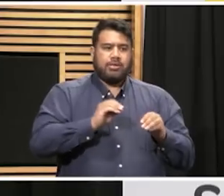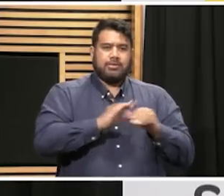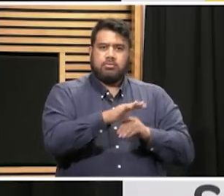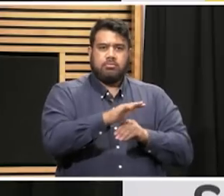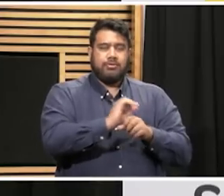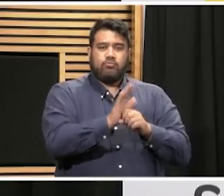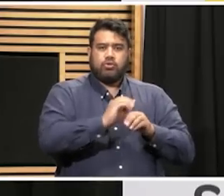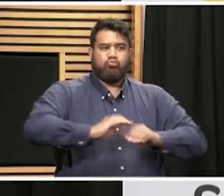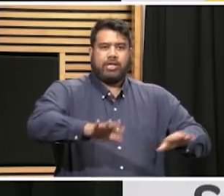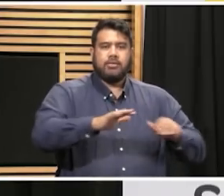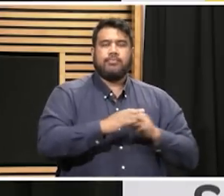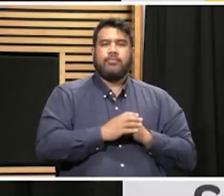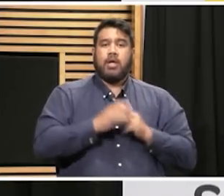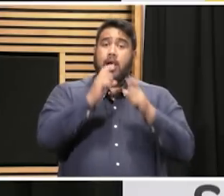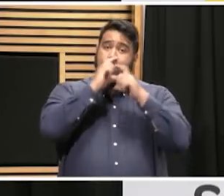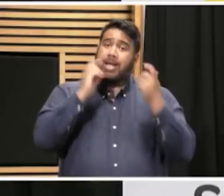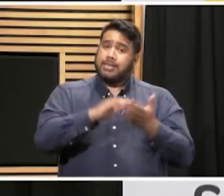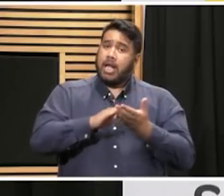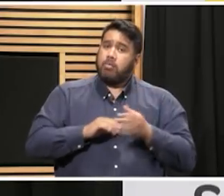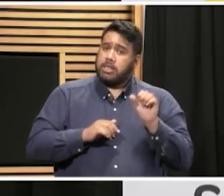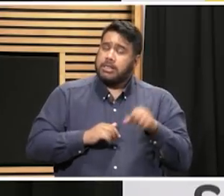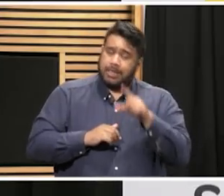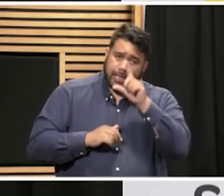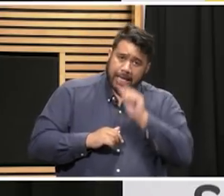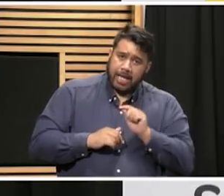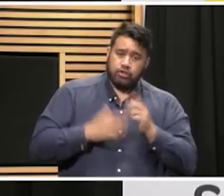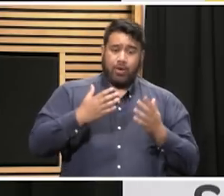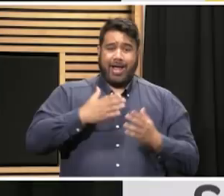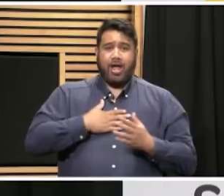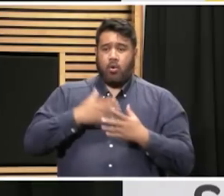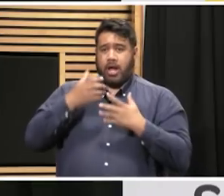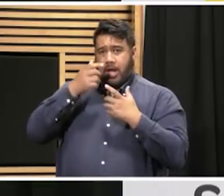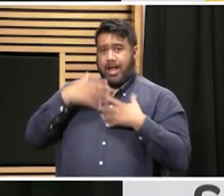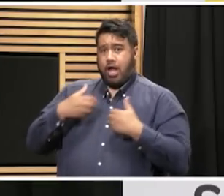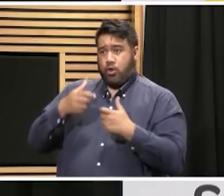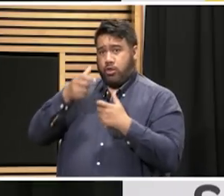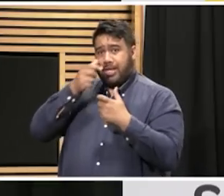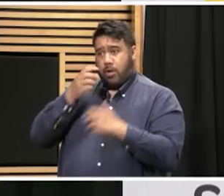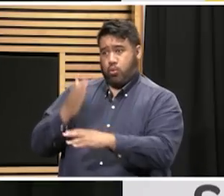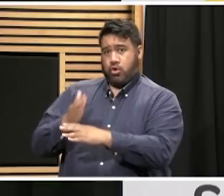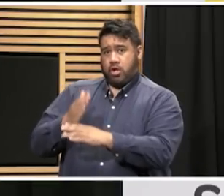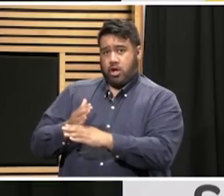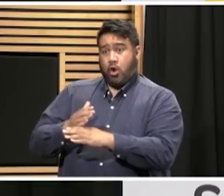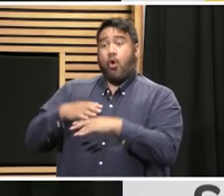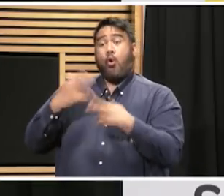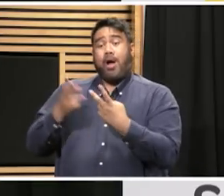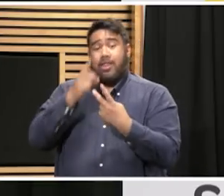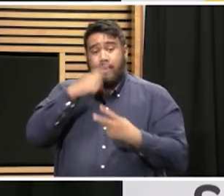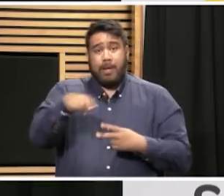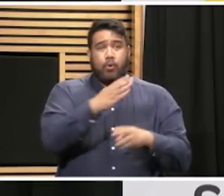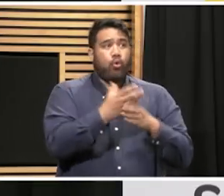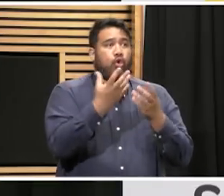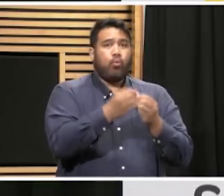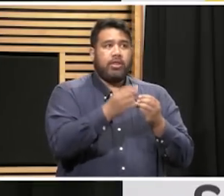Masks can have a role and one thing we are doing is making sure that all our frontline workforces who we wouldn't usually be providing masks to